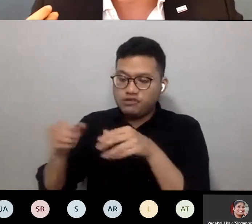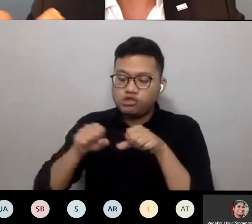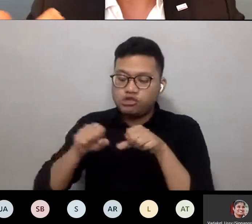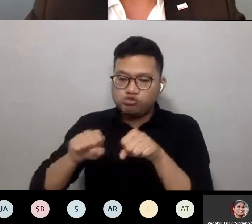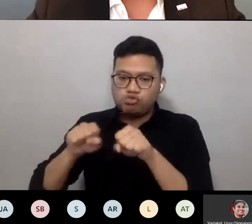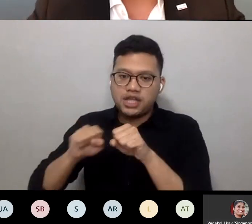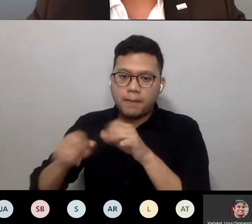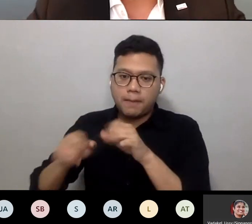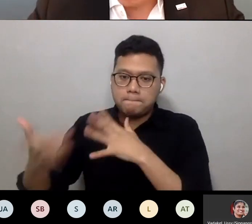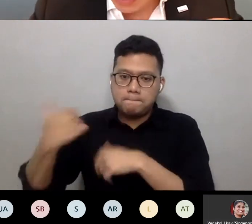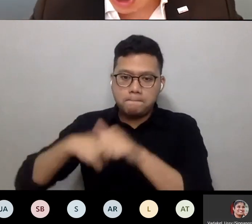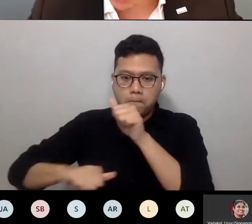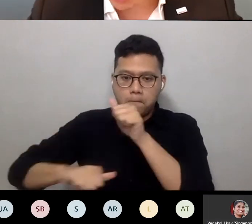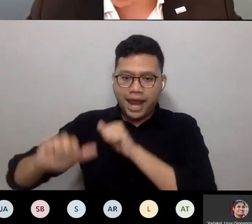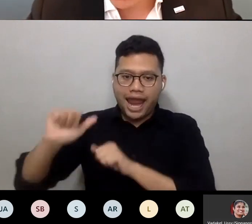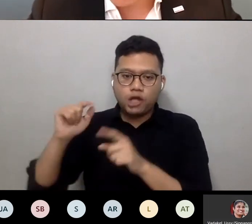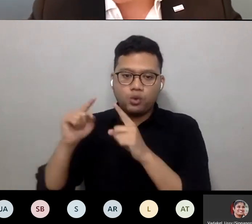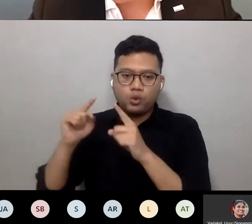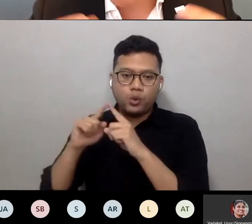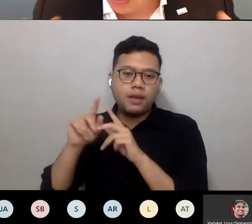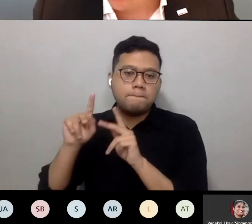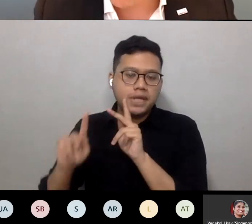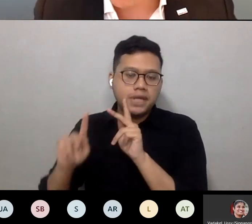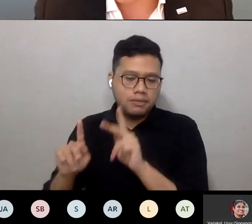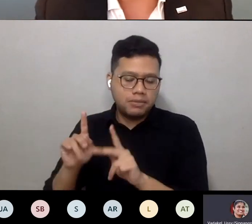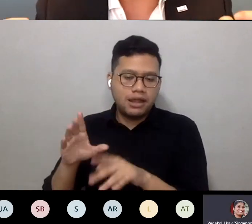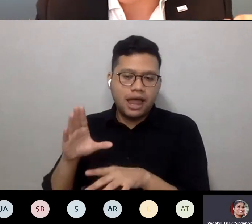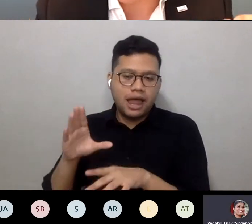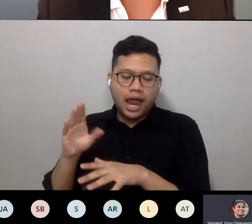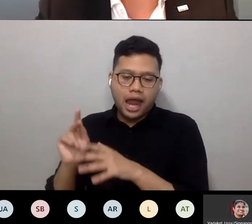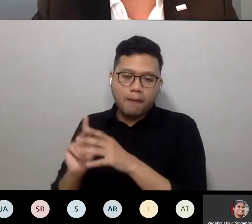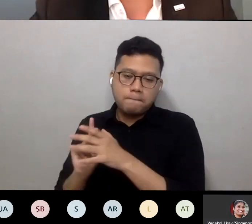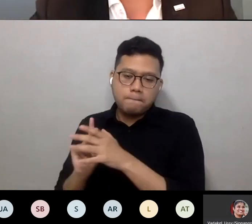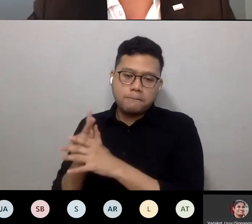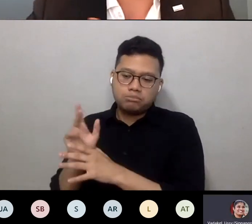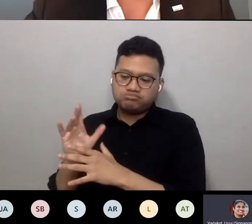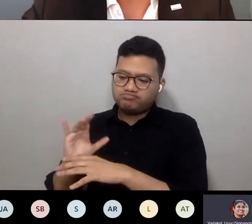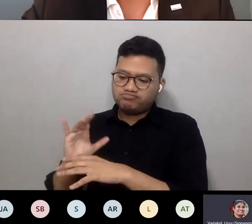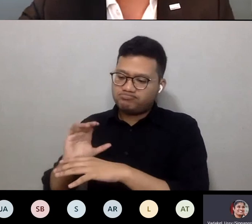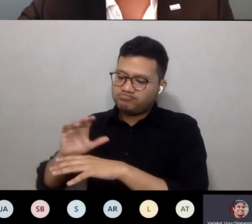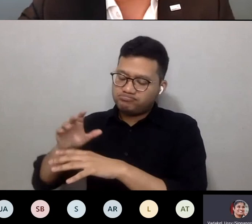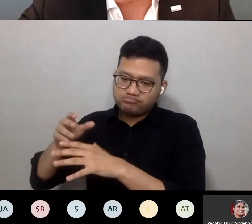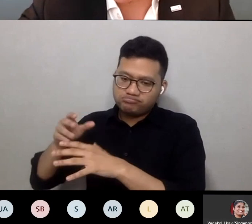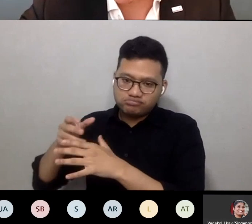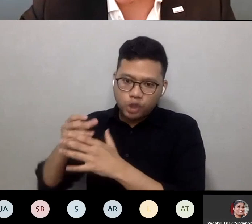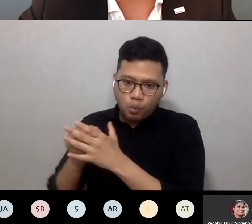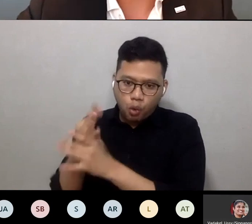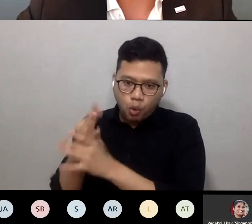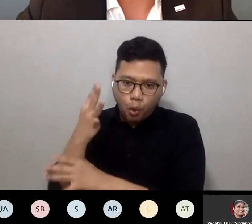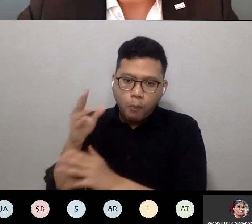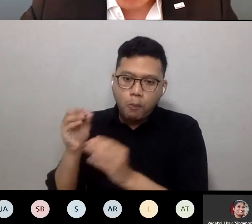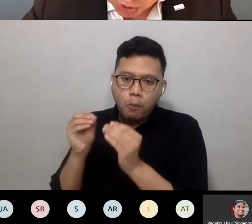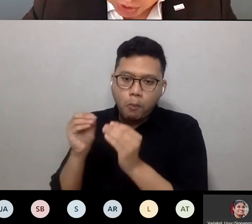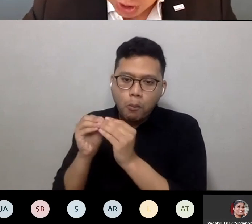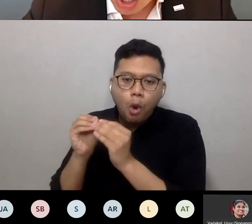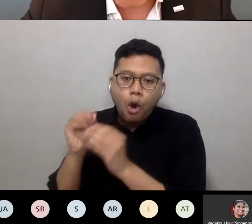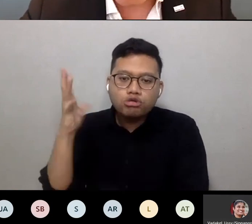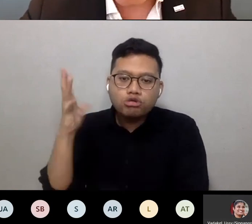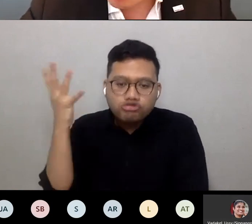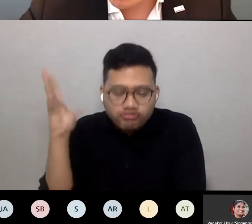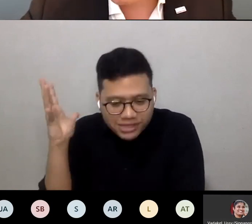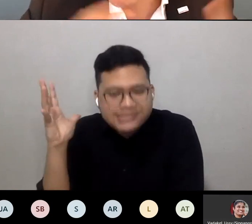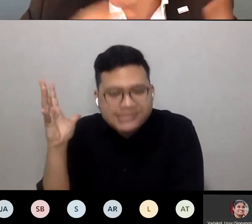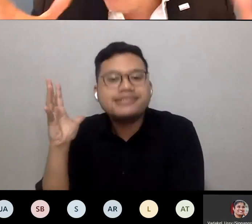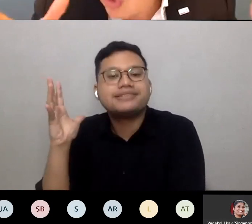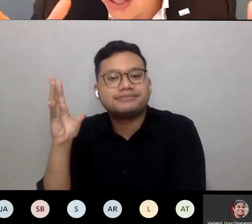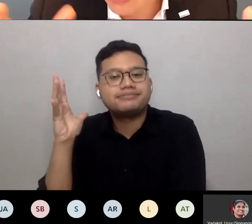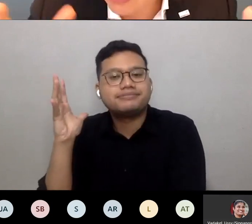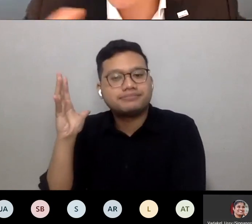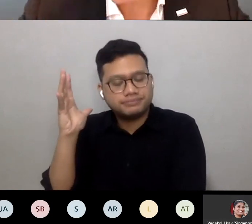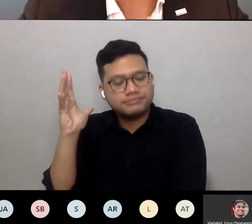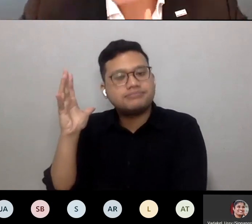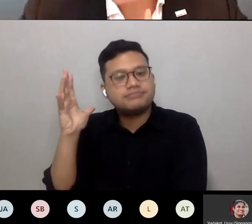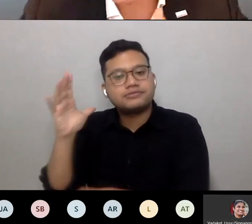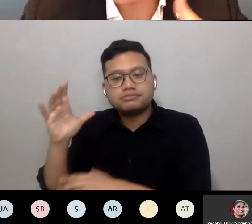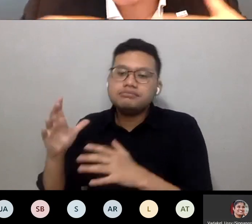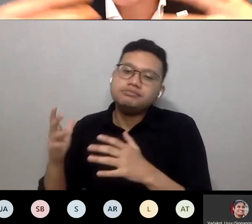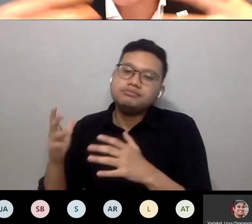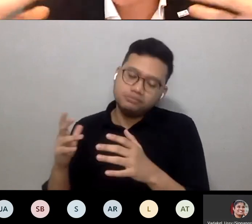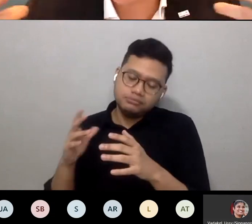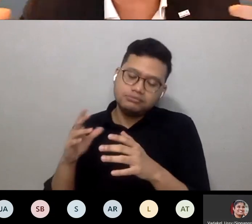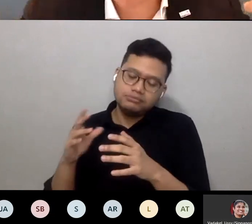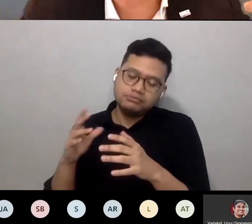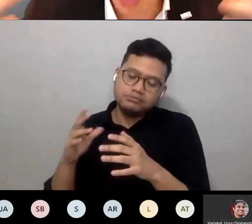planting more lush green environments that are basically a combination of turf, shrubs, trees